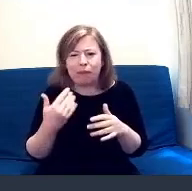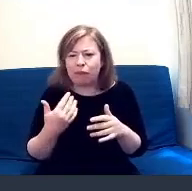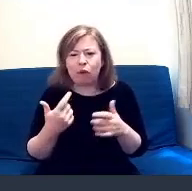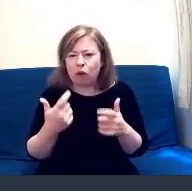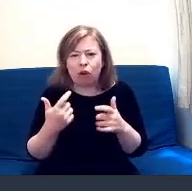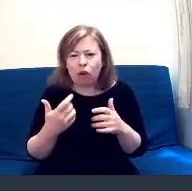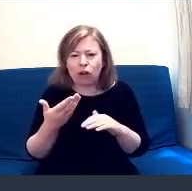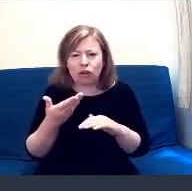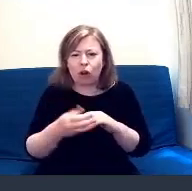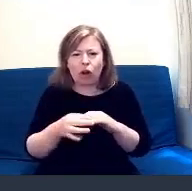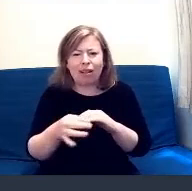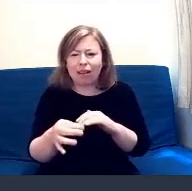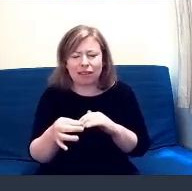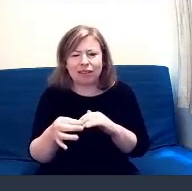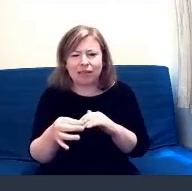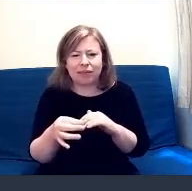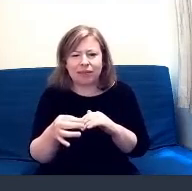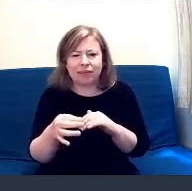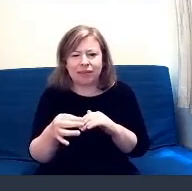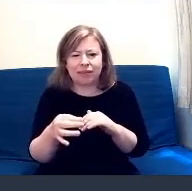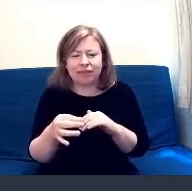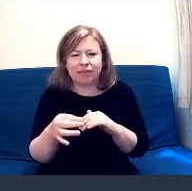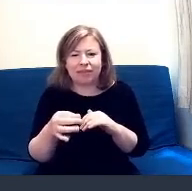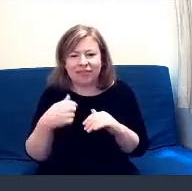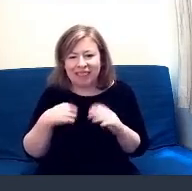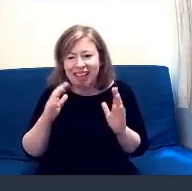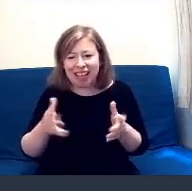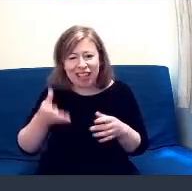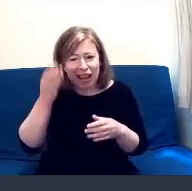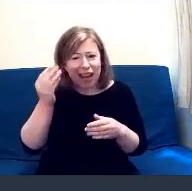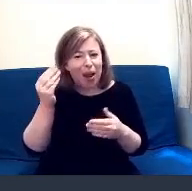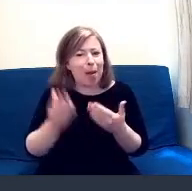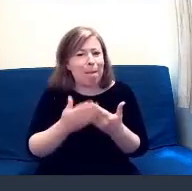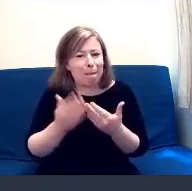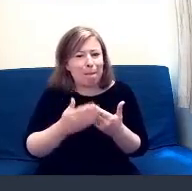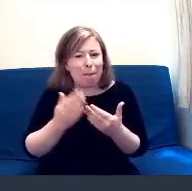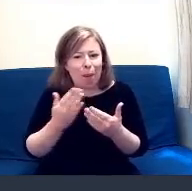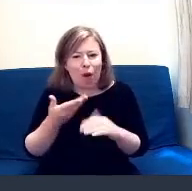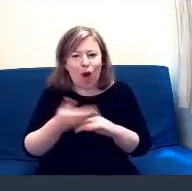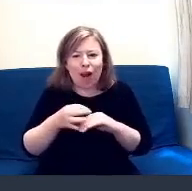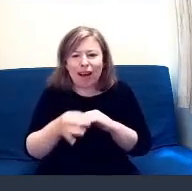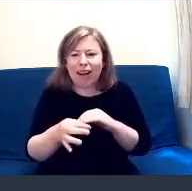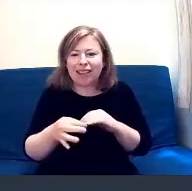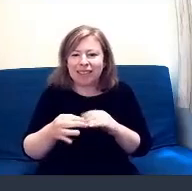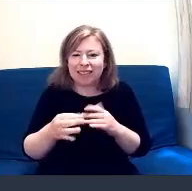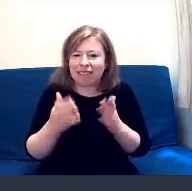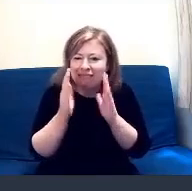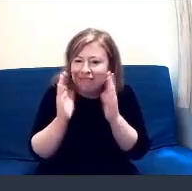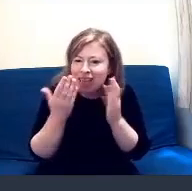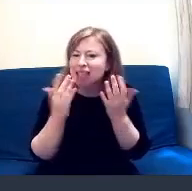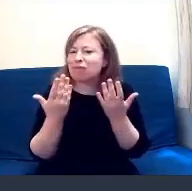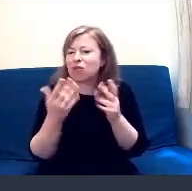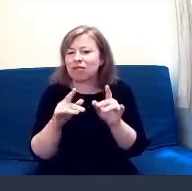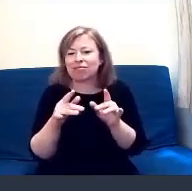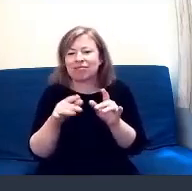So I've basically had to learn a lot more online and join Facebook, that kind of thing.